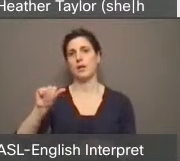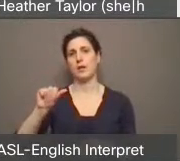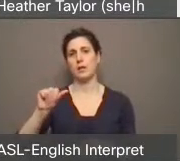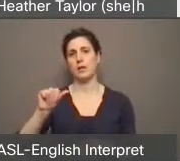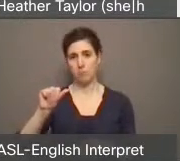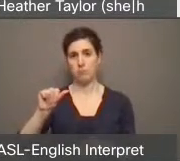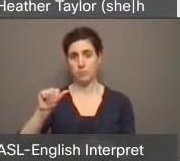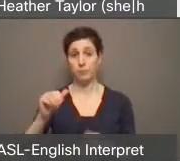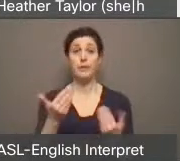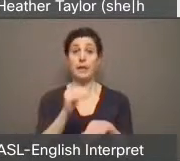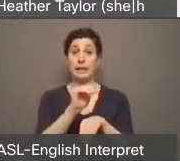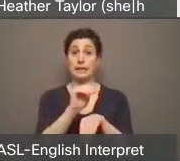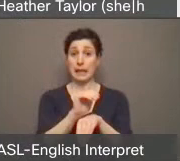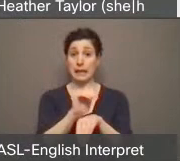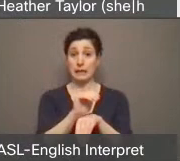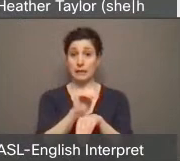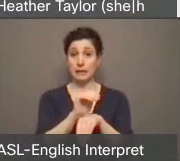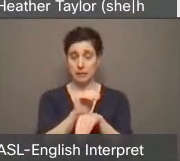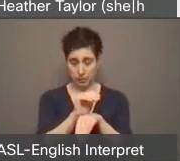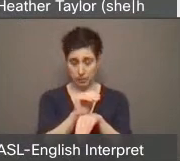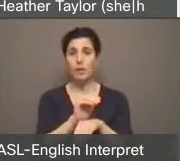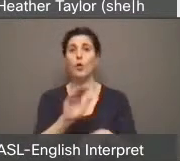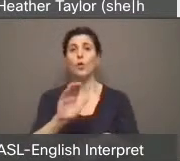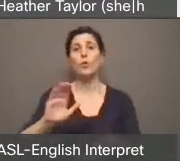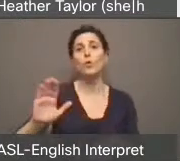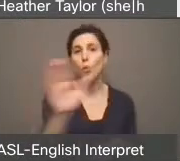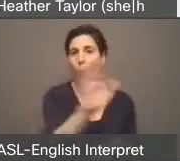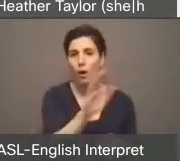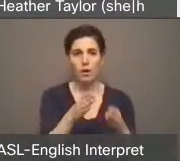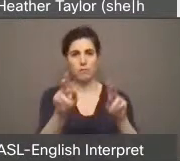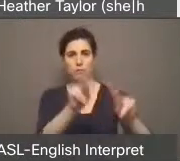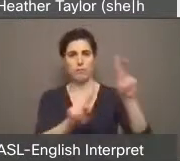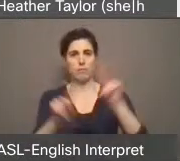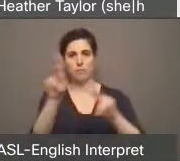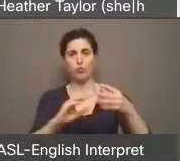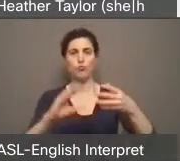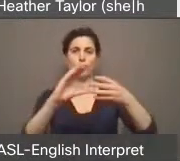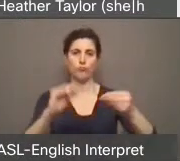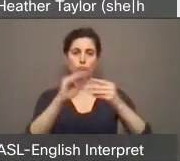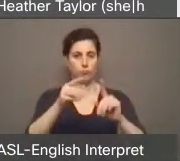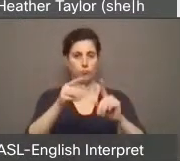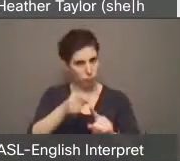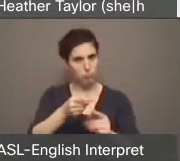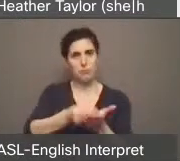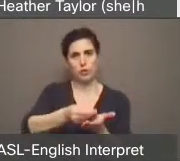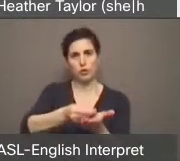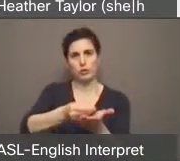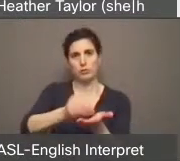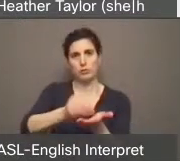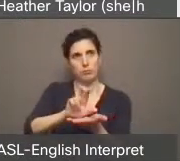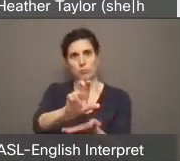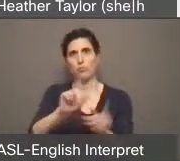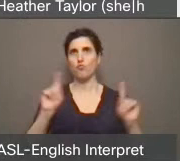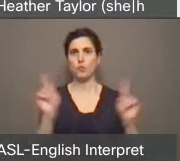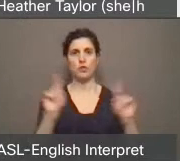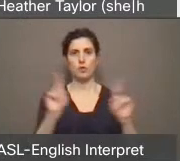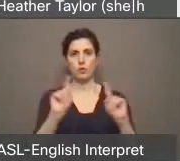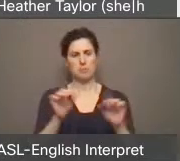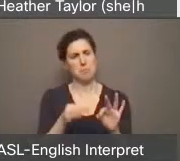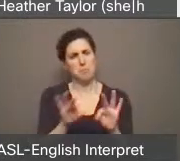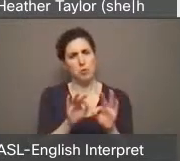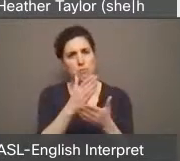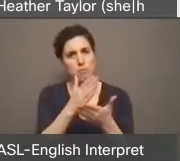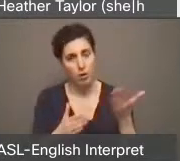Tonight, as we have all day is the public's opportunity to speak about the budget. It's an important part of the budget process. Last week,